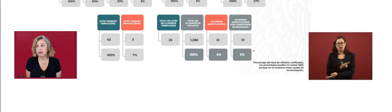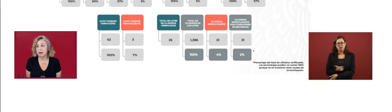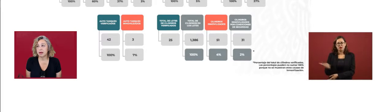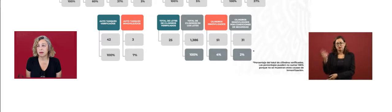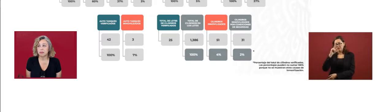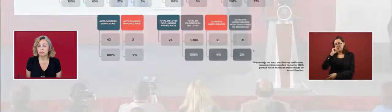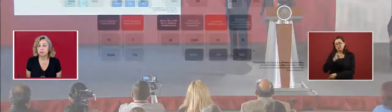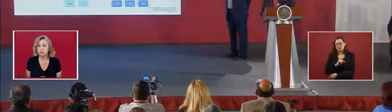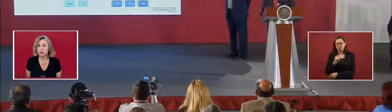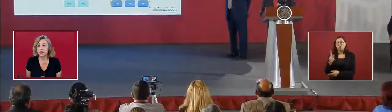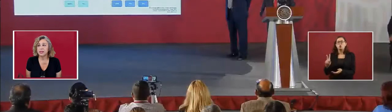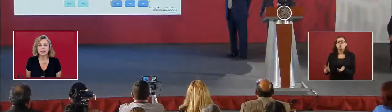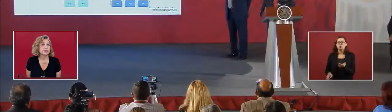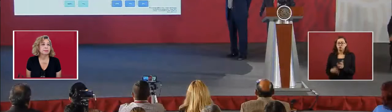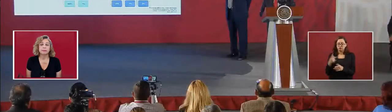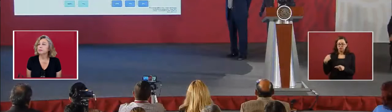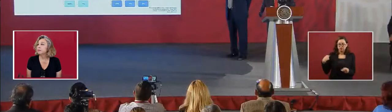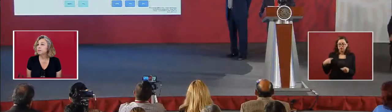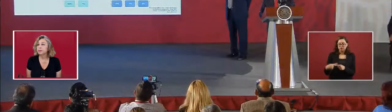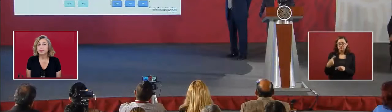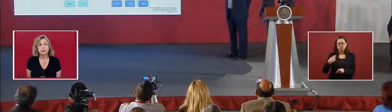place.